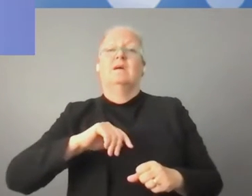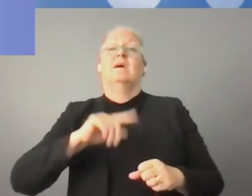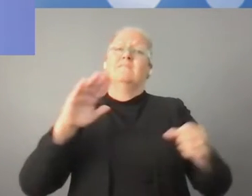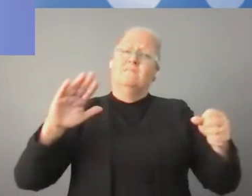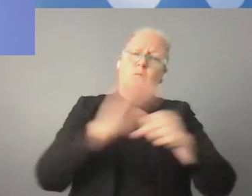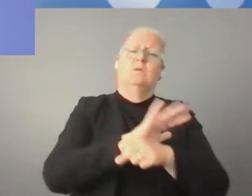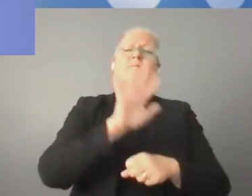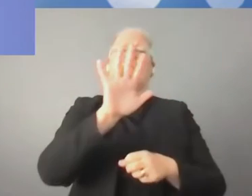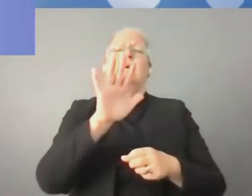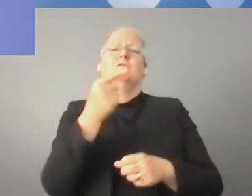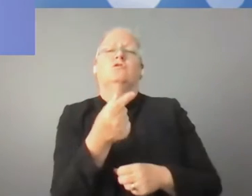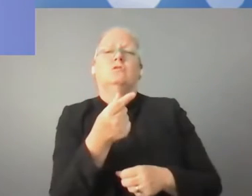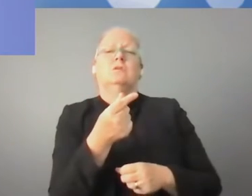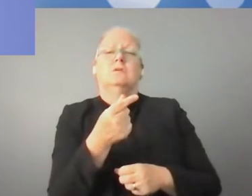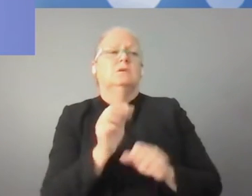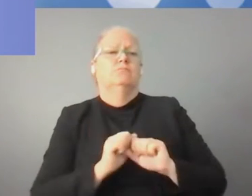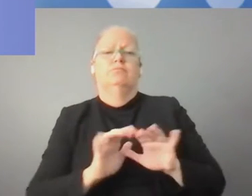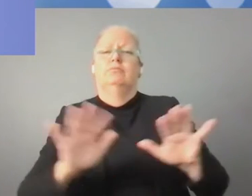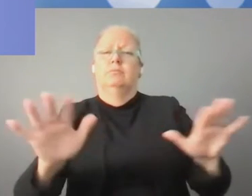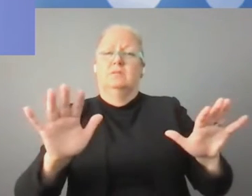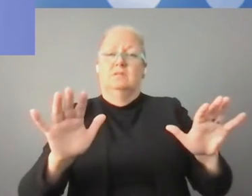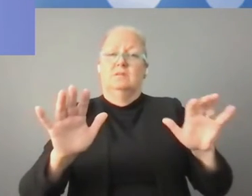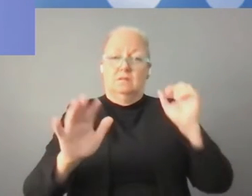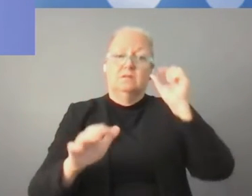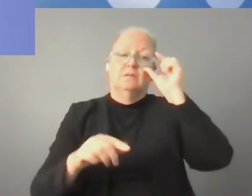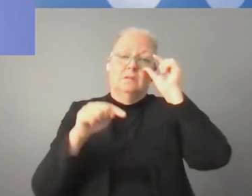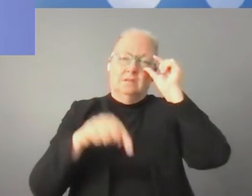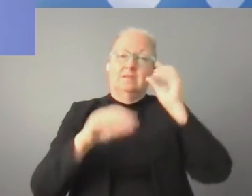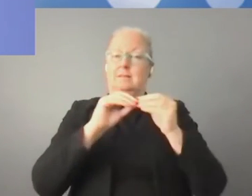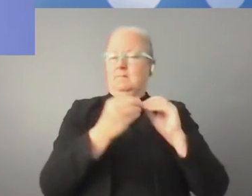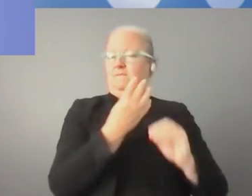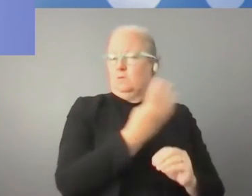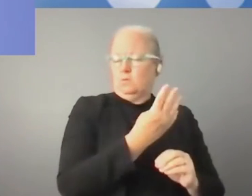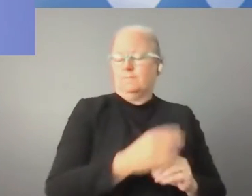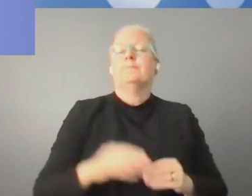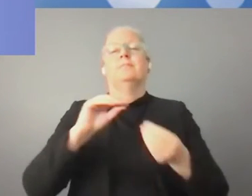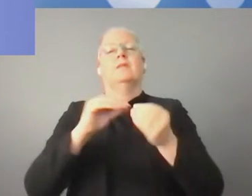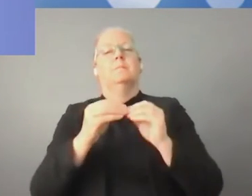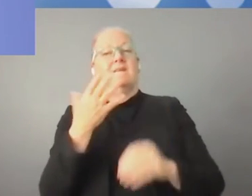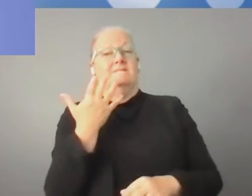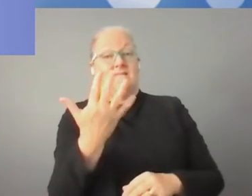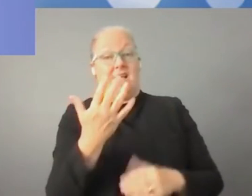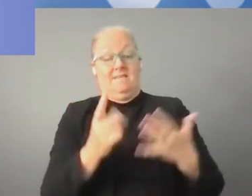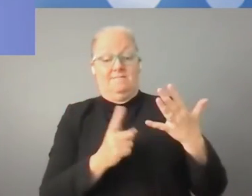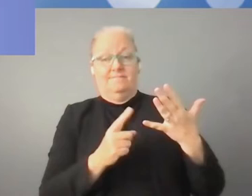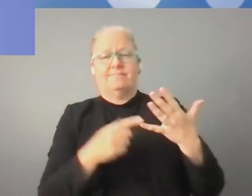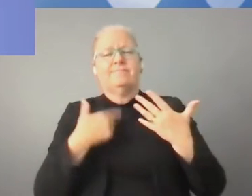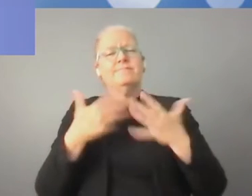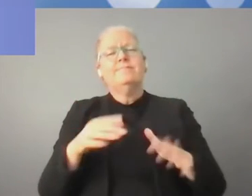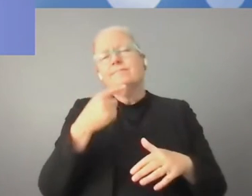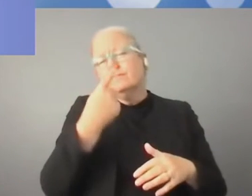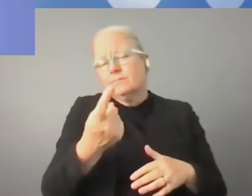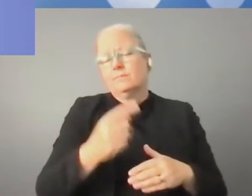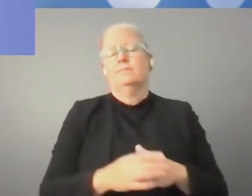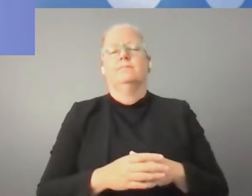So, this is number four. And number five is regulation that was already mentioned here. Now,